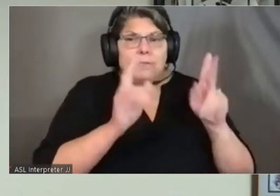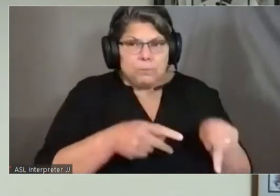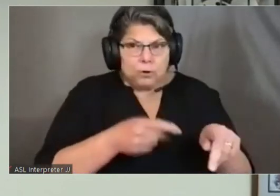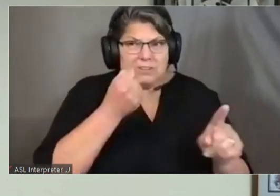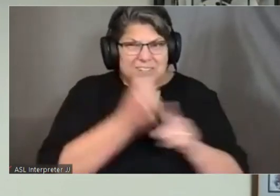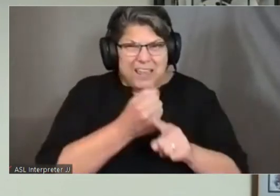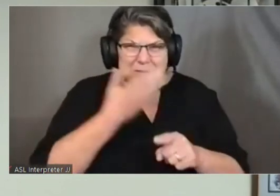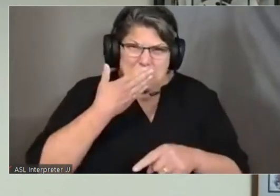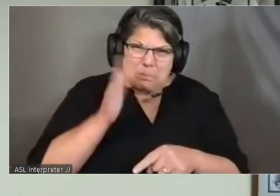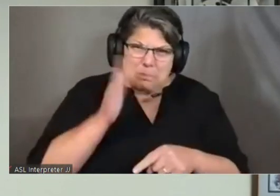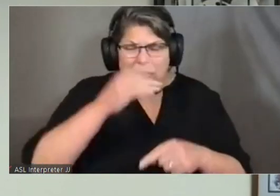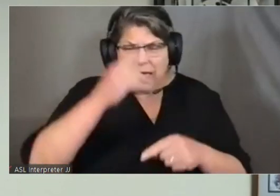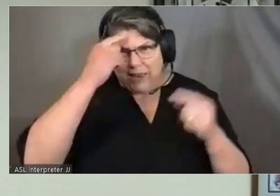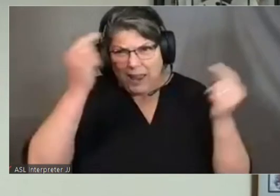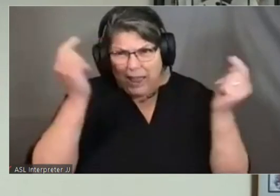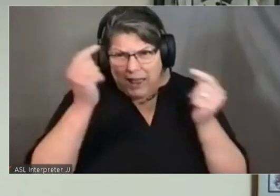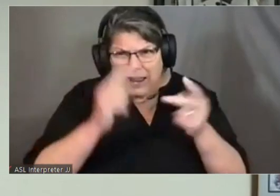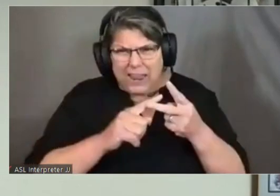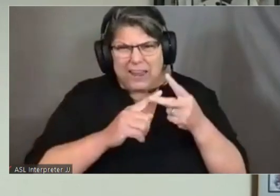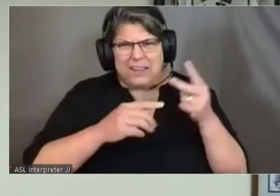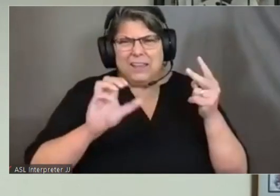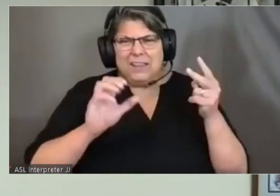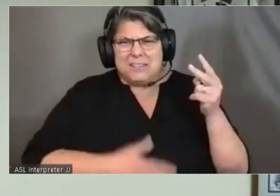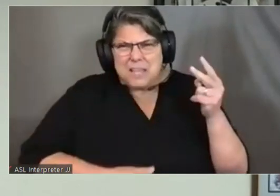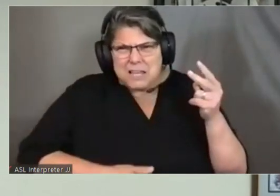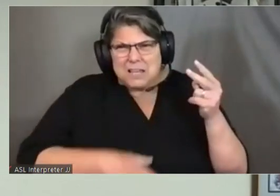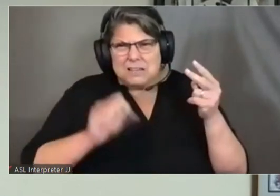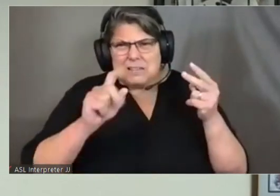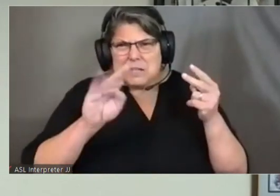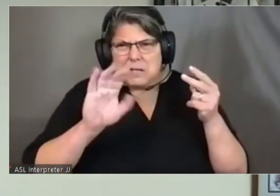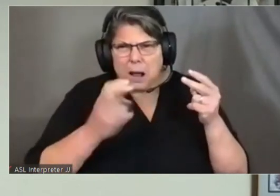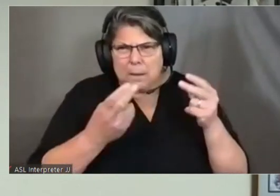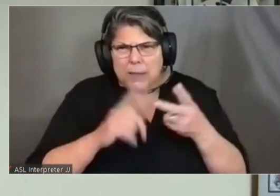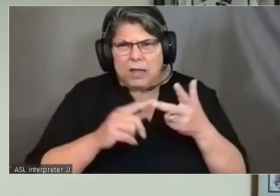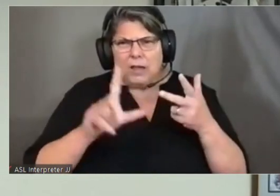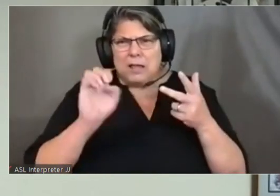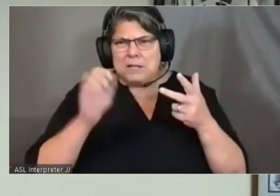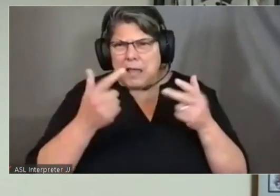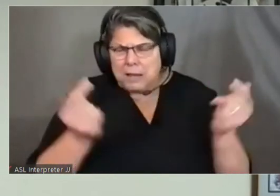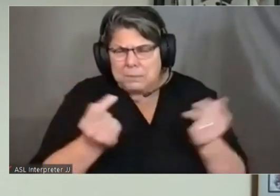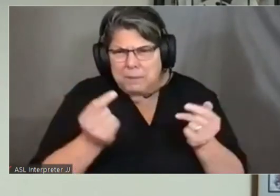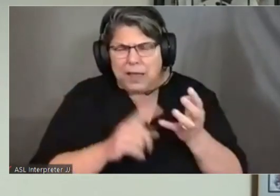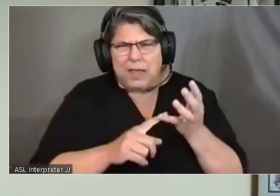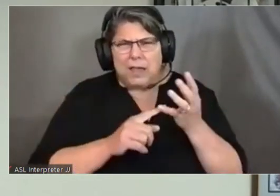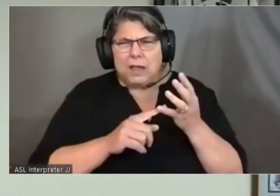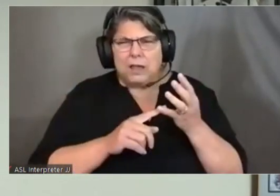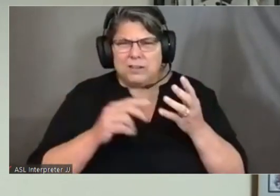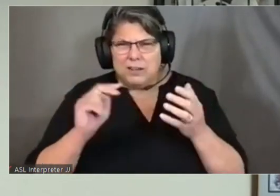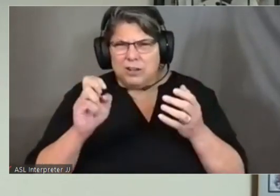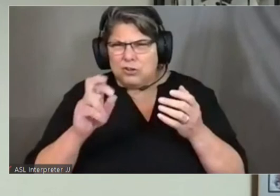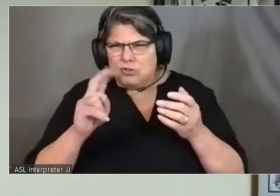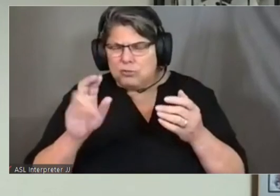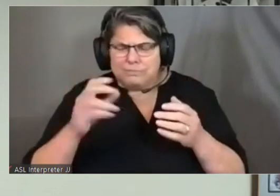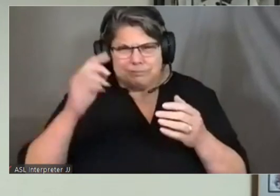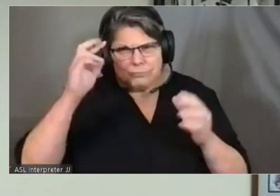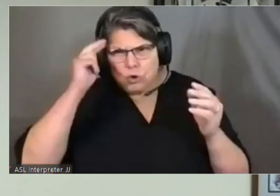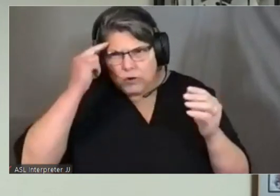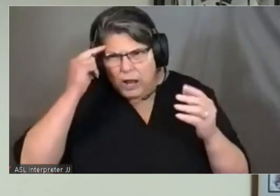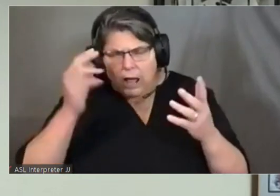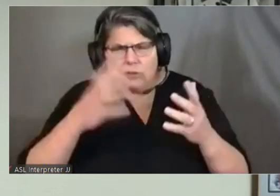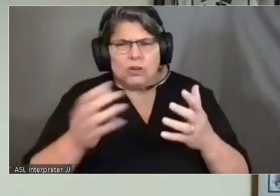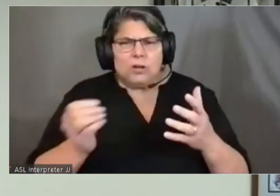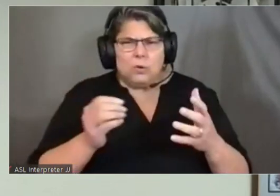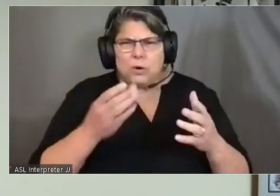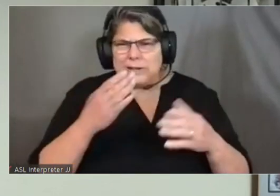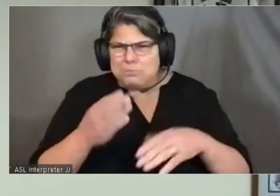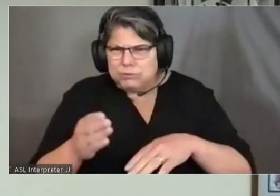severe headache, stomach or leg pain, neurologic symptoms or easy bruising within a month of receiving a